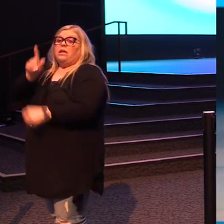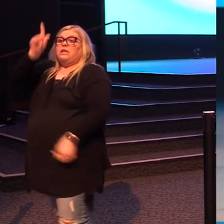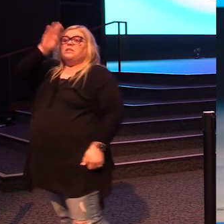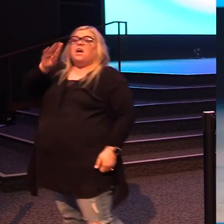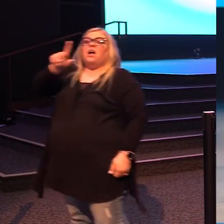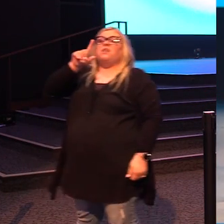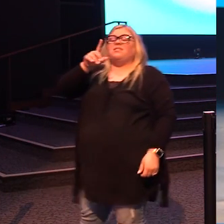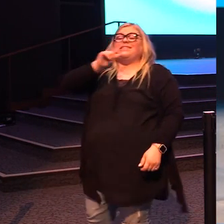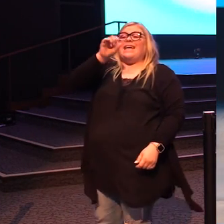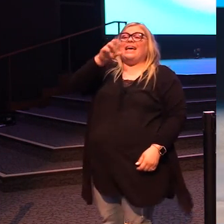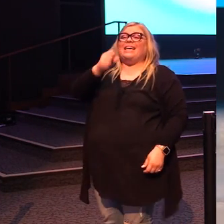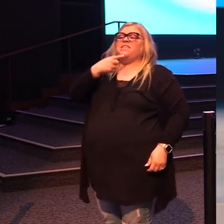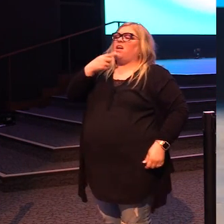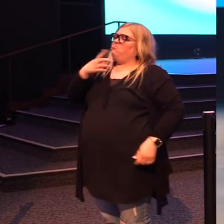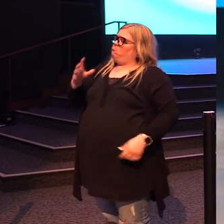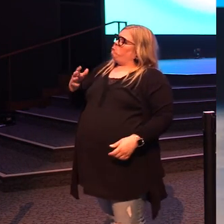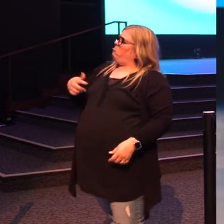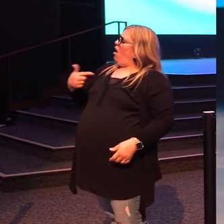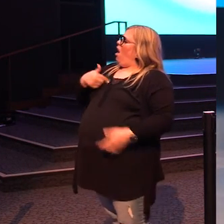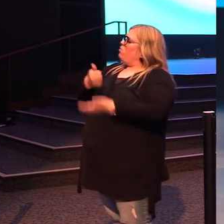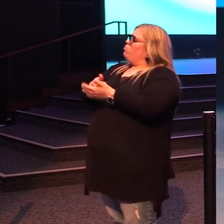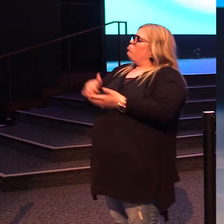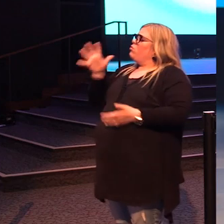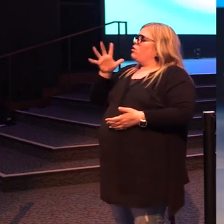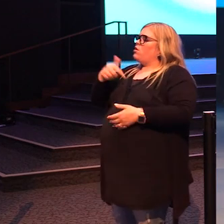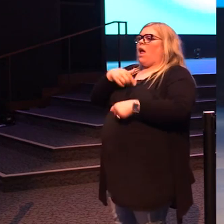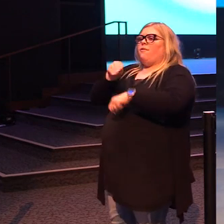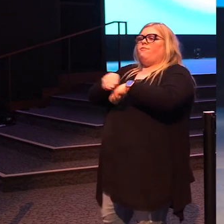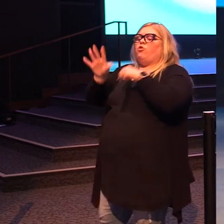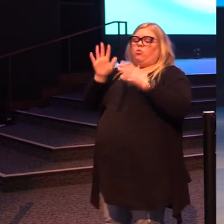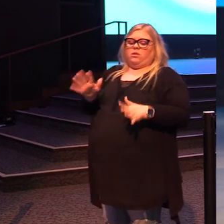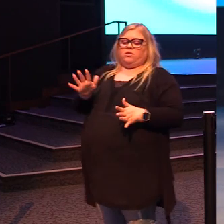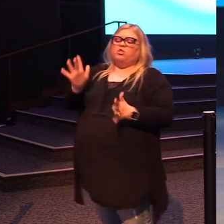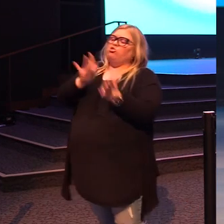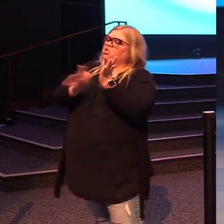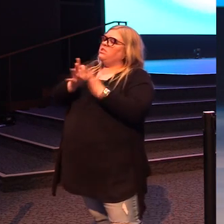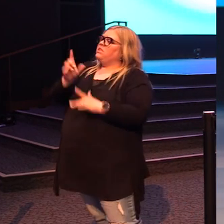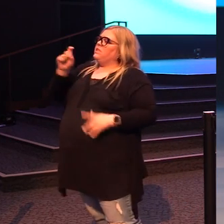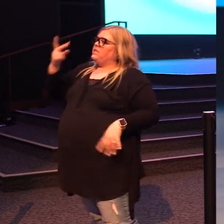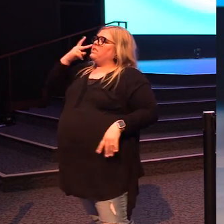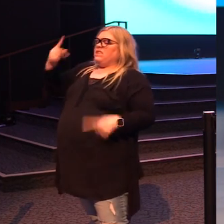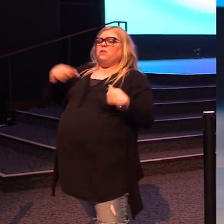rich. I'm influential. Jesus needs to do me a home visit.